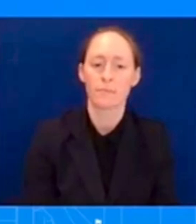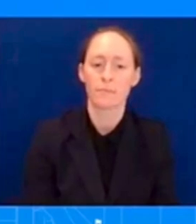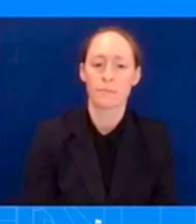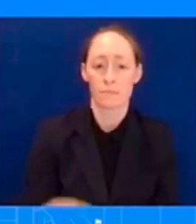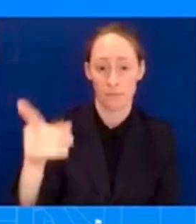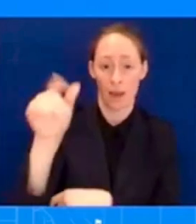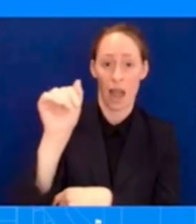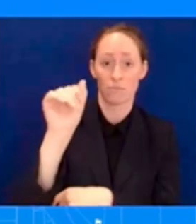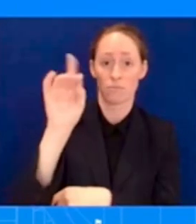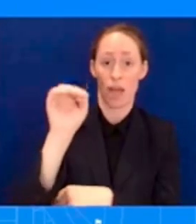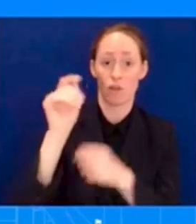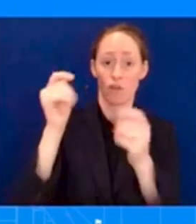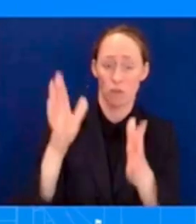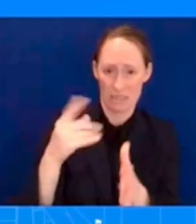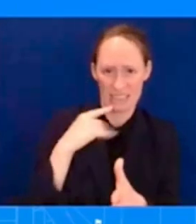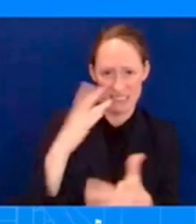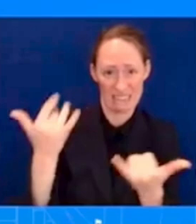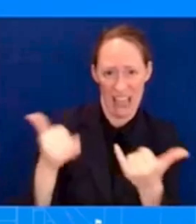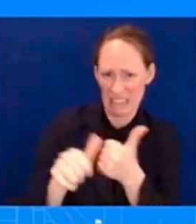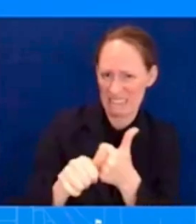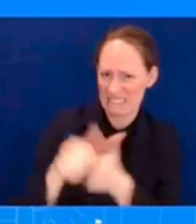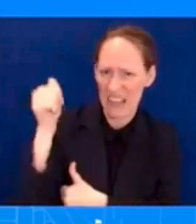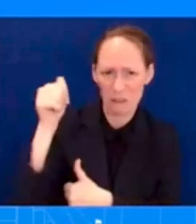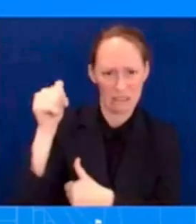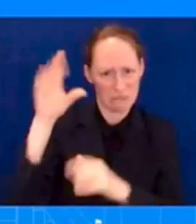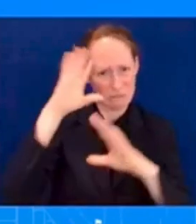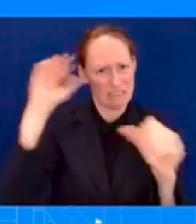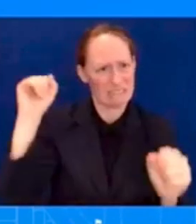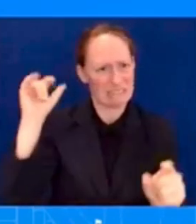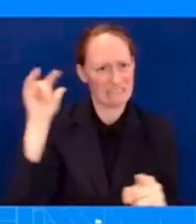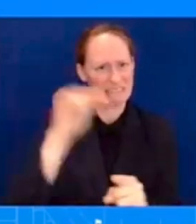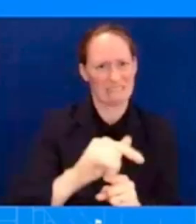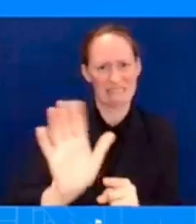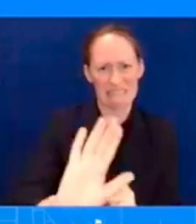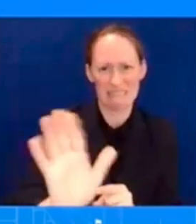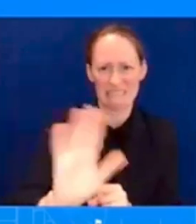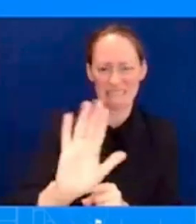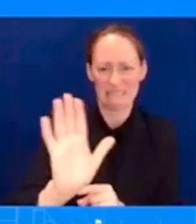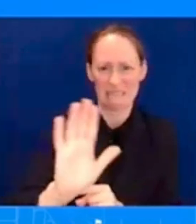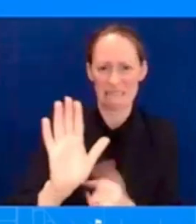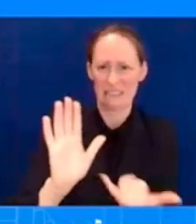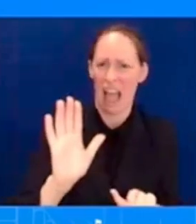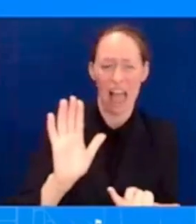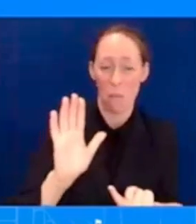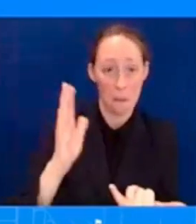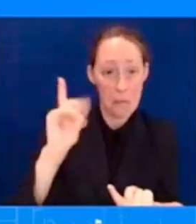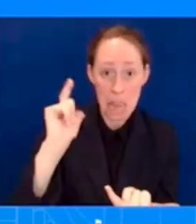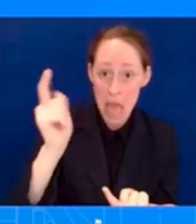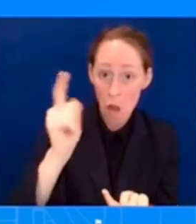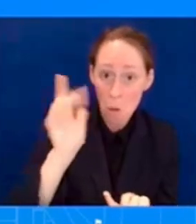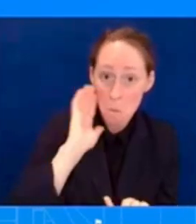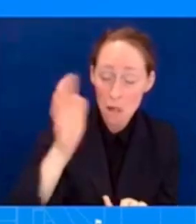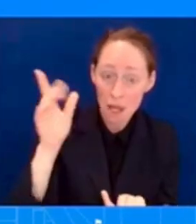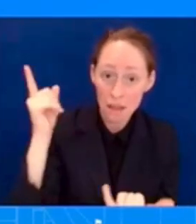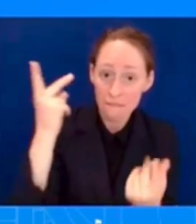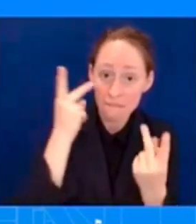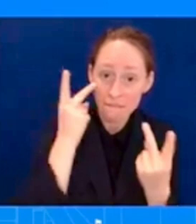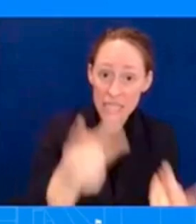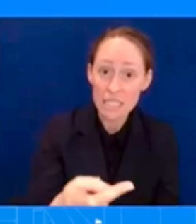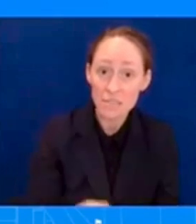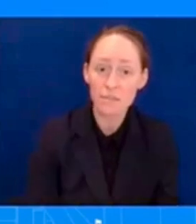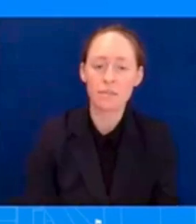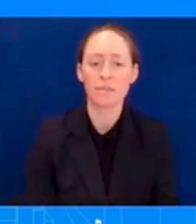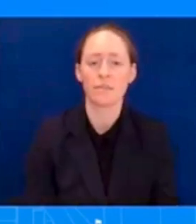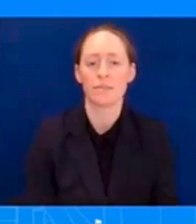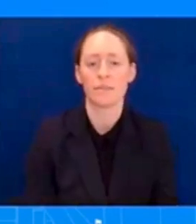there eventually to survey the damage and meet survivors? obviously, I don't have anything to announce at this time. Look, we're going to continue to have conversations with the Administrator,